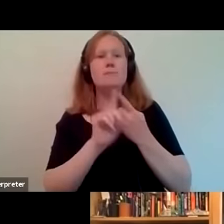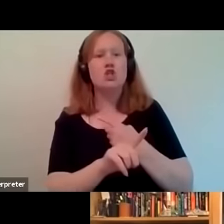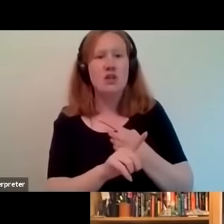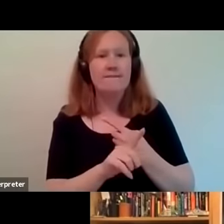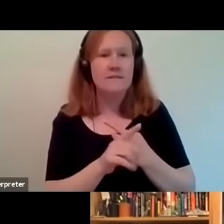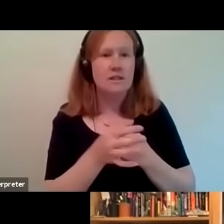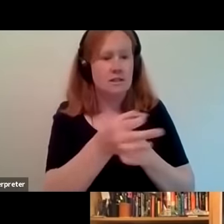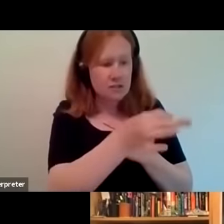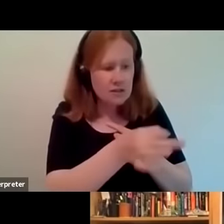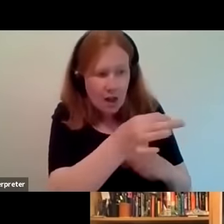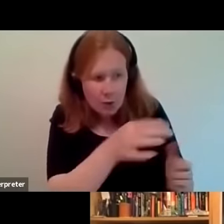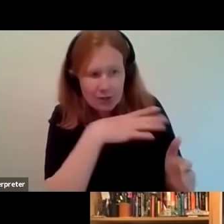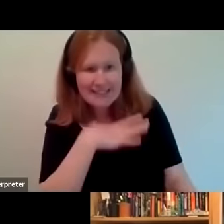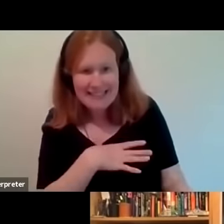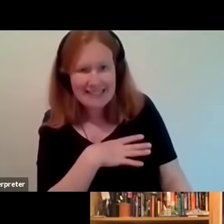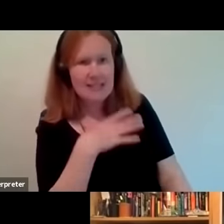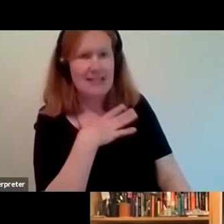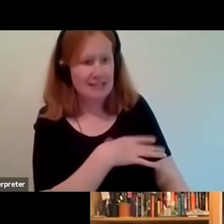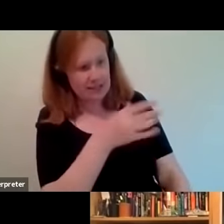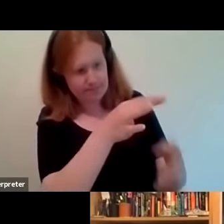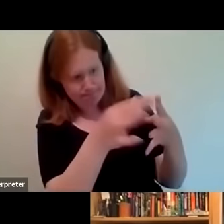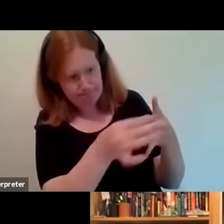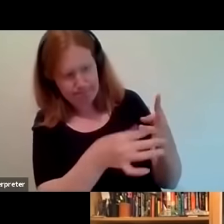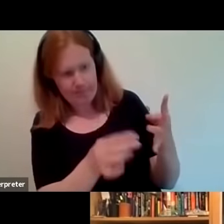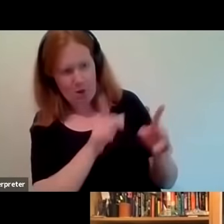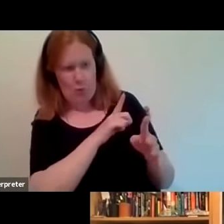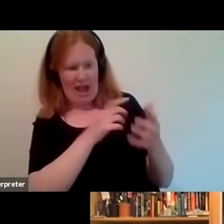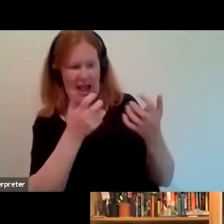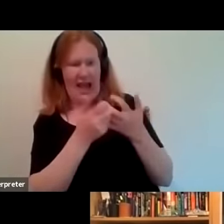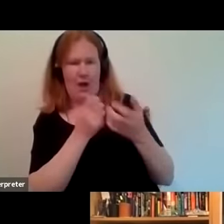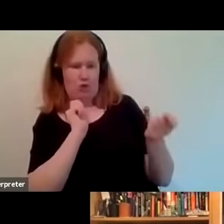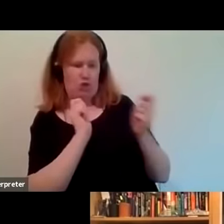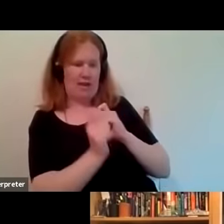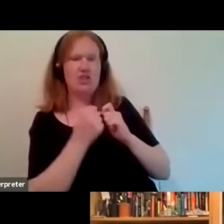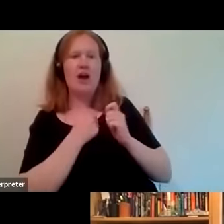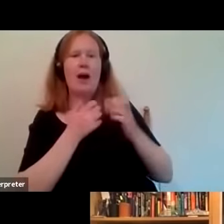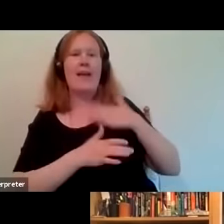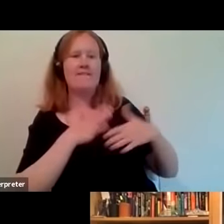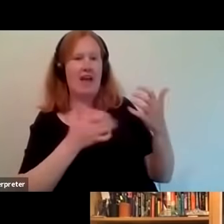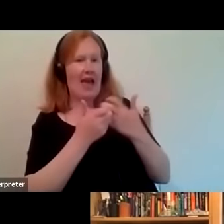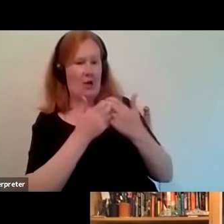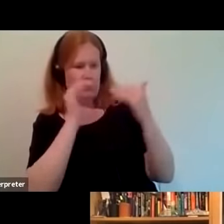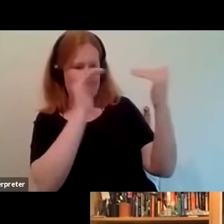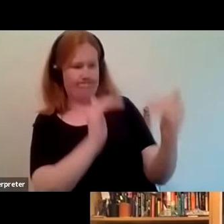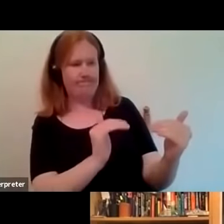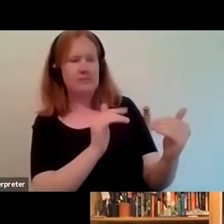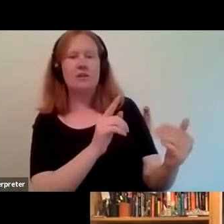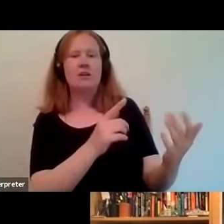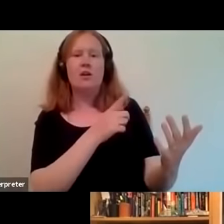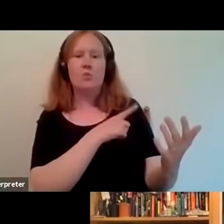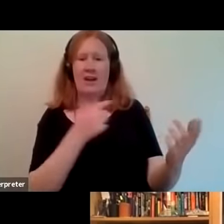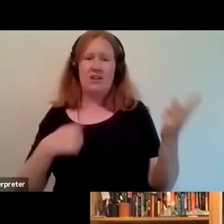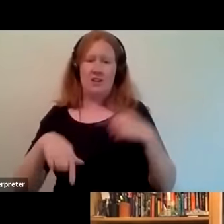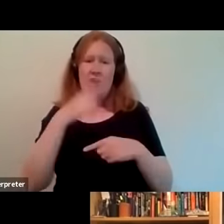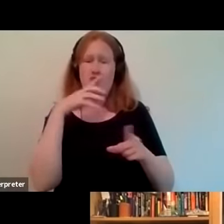the local needs by changing how we how our mechanisms work because we are absolutely recognized and that